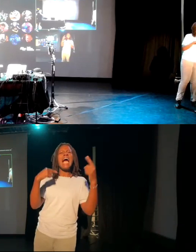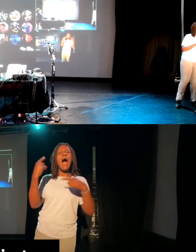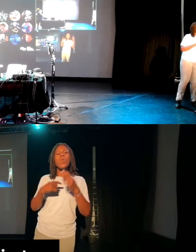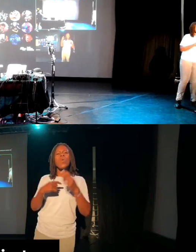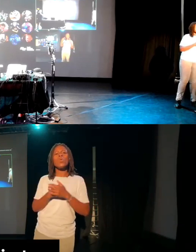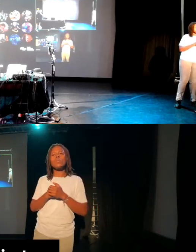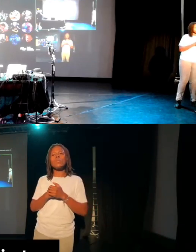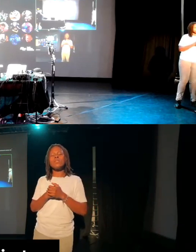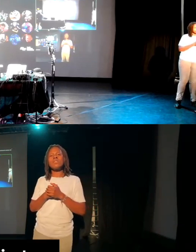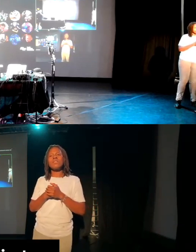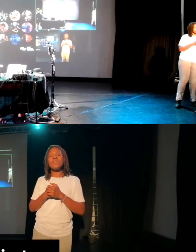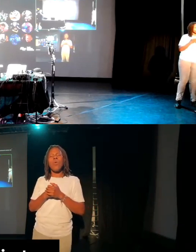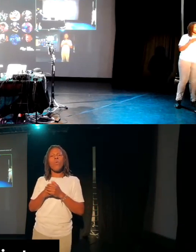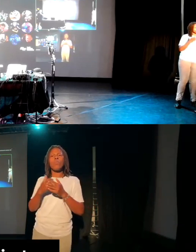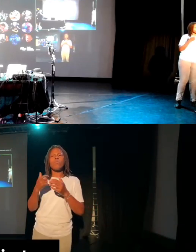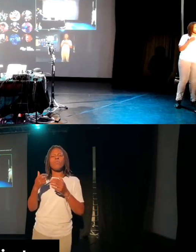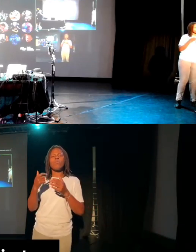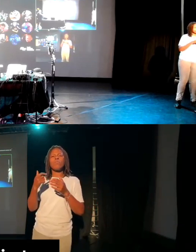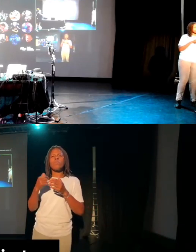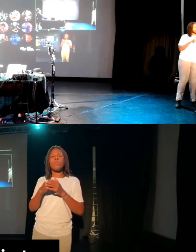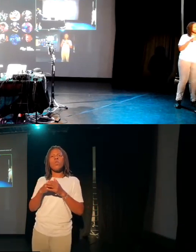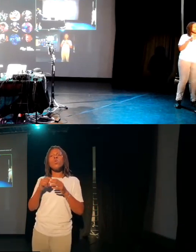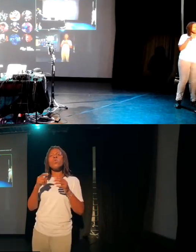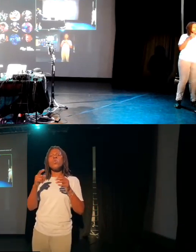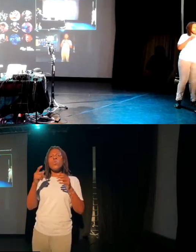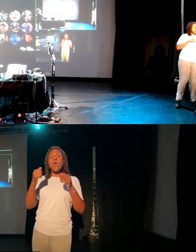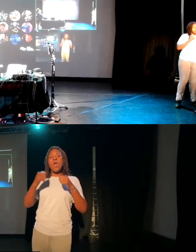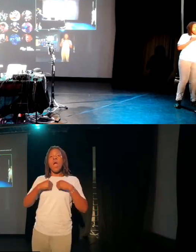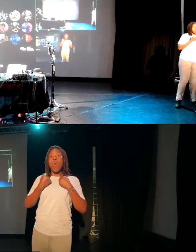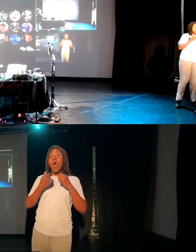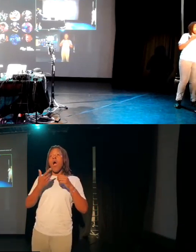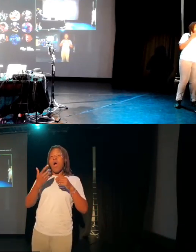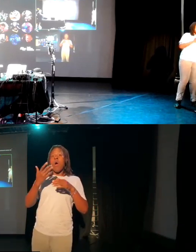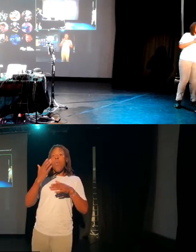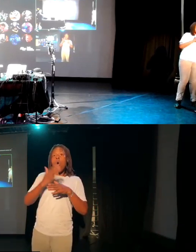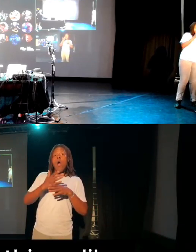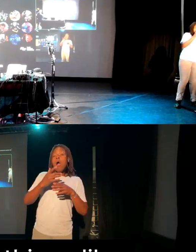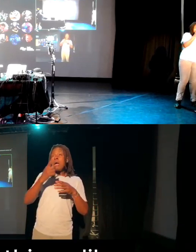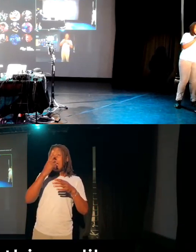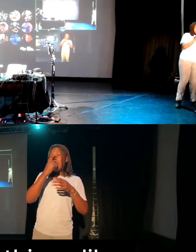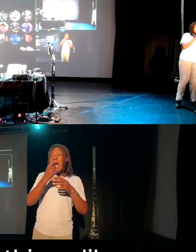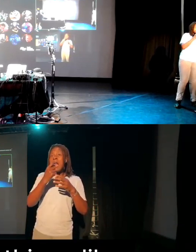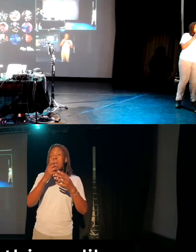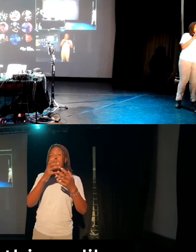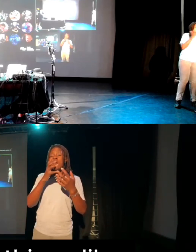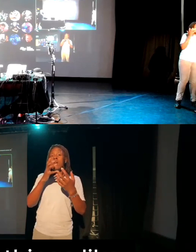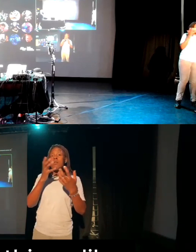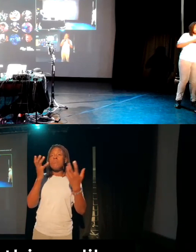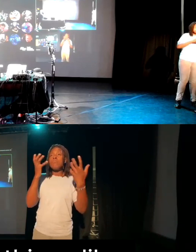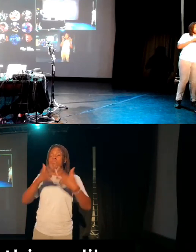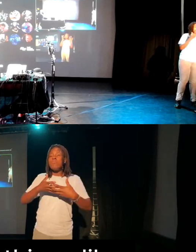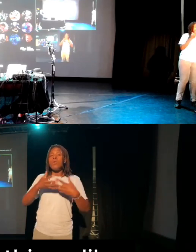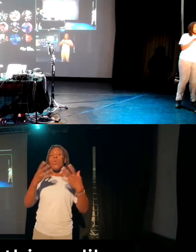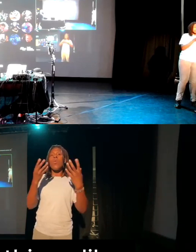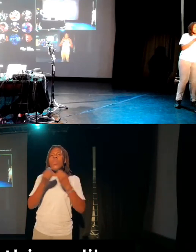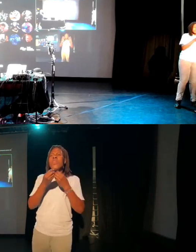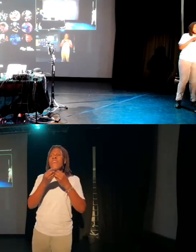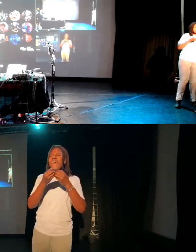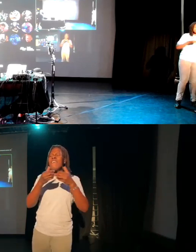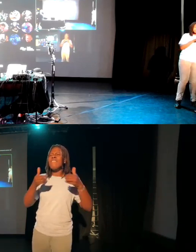considering how our work ties into physiotherapy and therapeutic work as well. We've started to do more exploration of things like